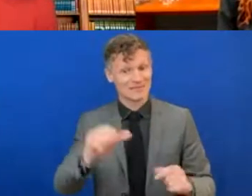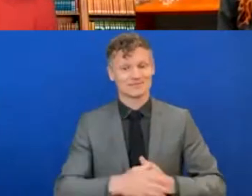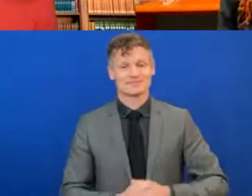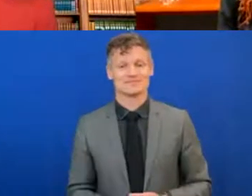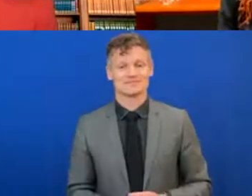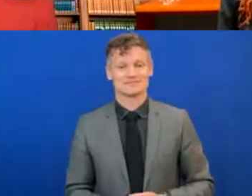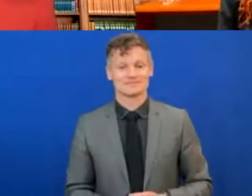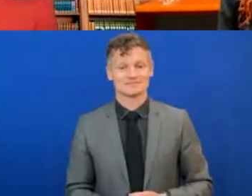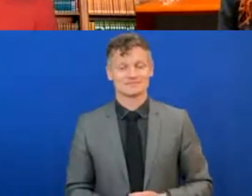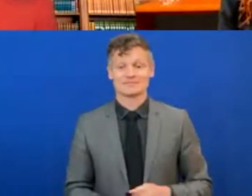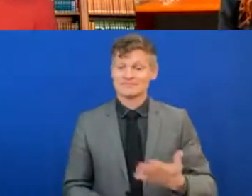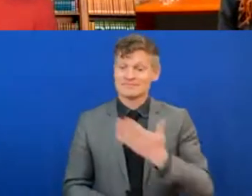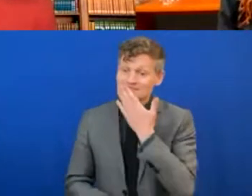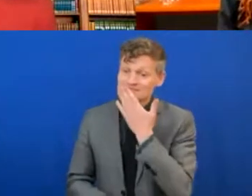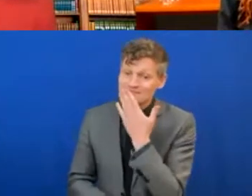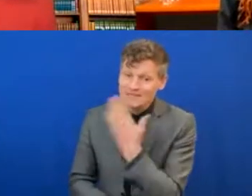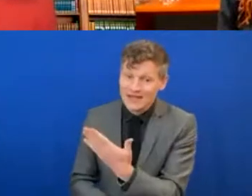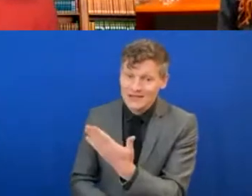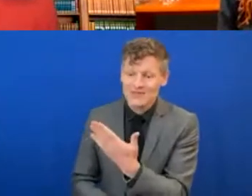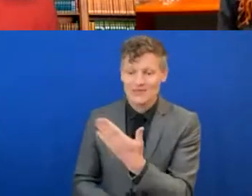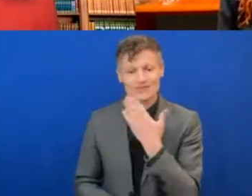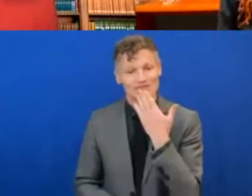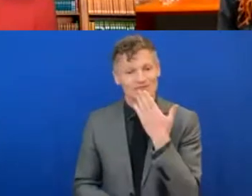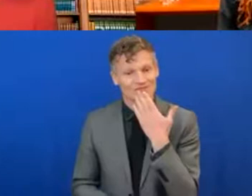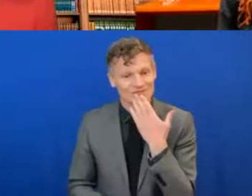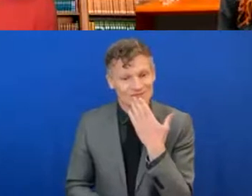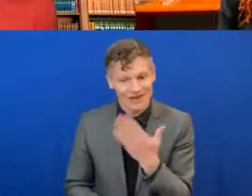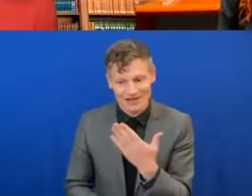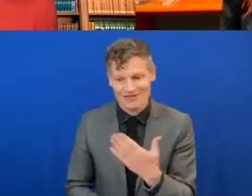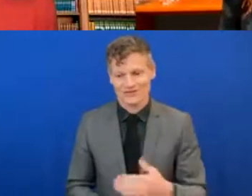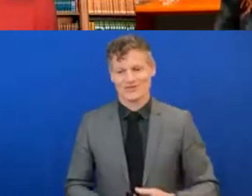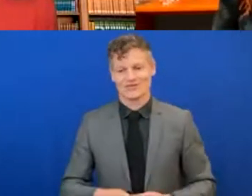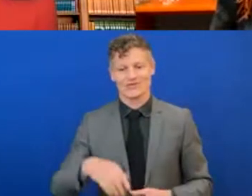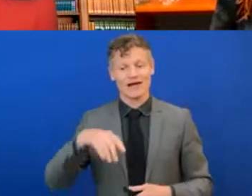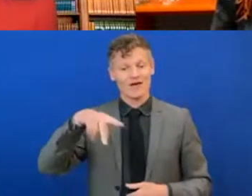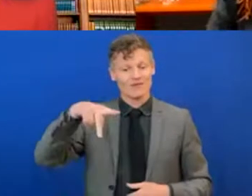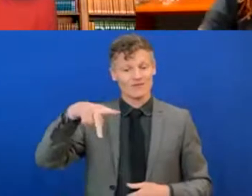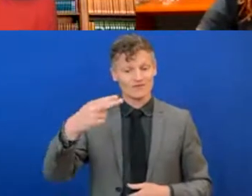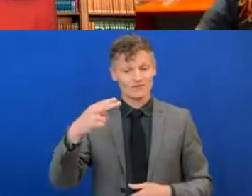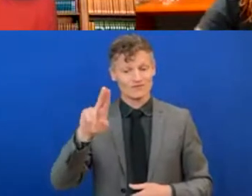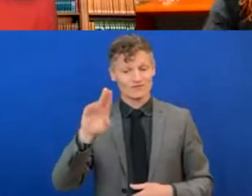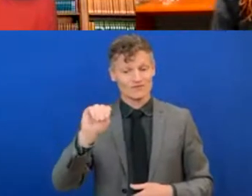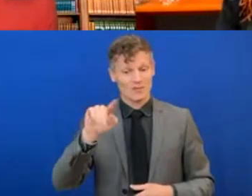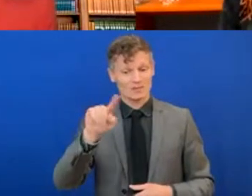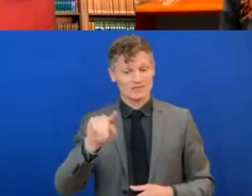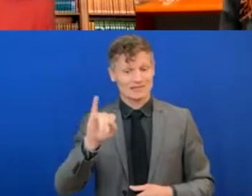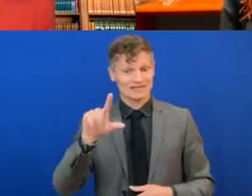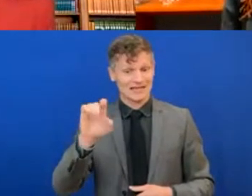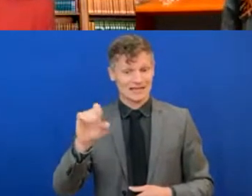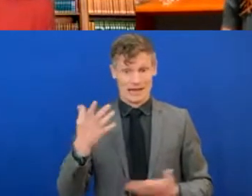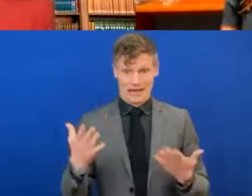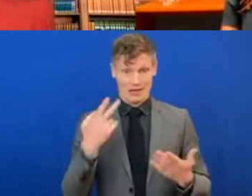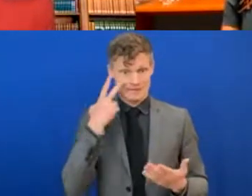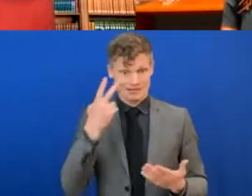Thank you so much from Zile. And I think the presence of the five very impressive women on the screen right now is testimony